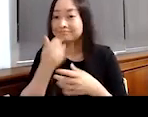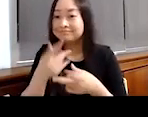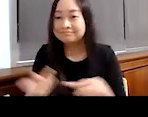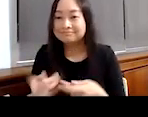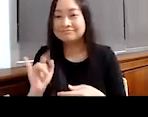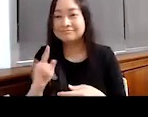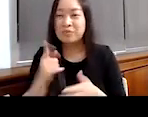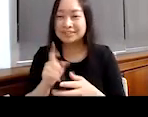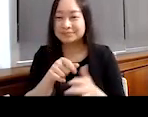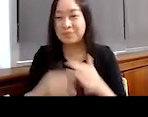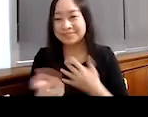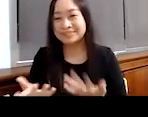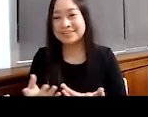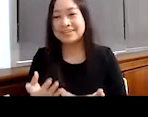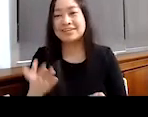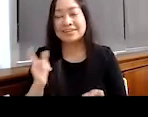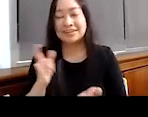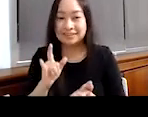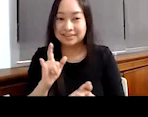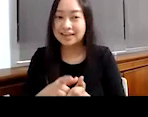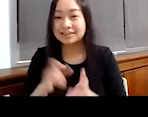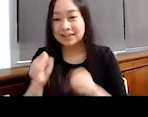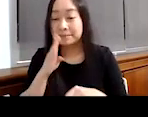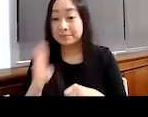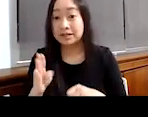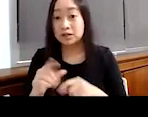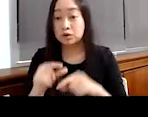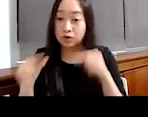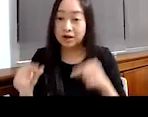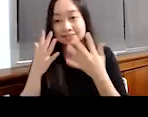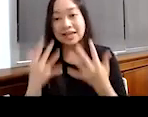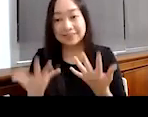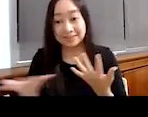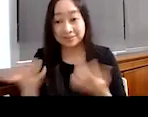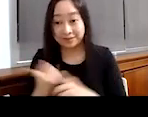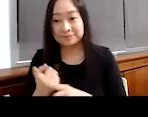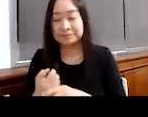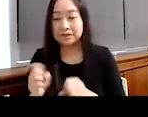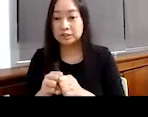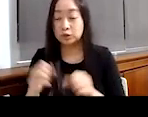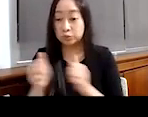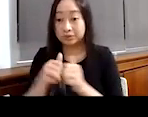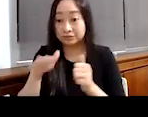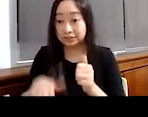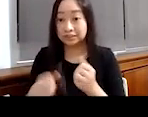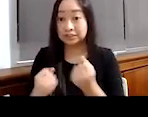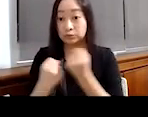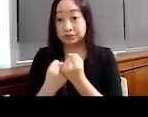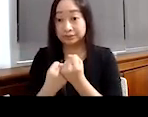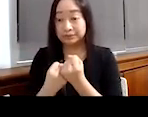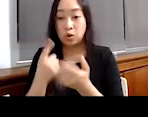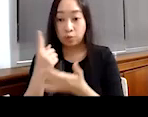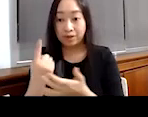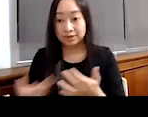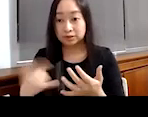And that is, and that can be, and that can be quite a sad thing, right? So, and with child sponsorship, one of the things that we